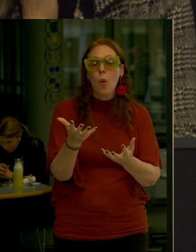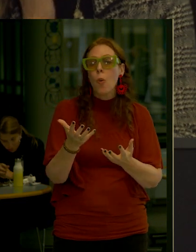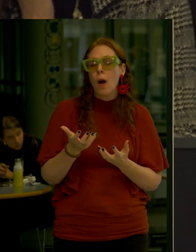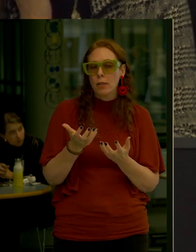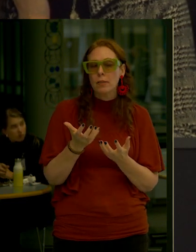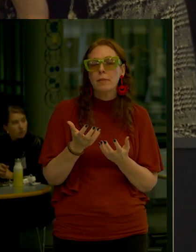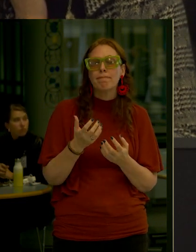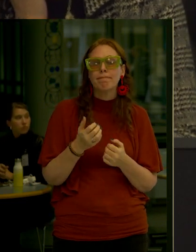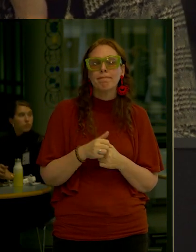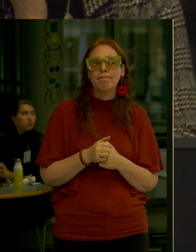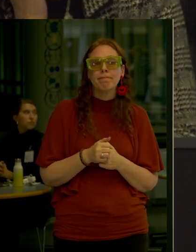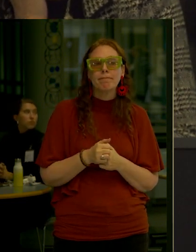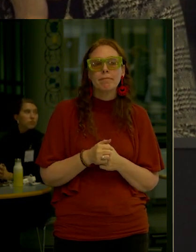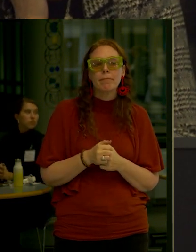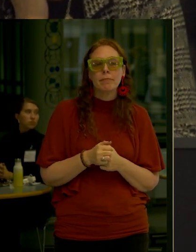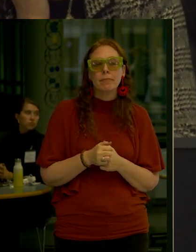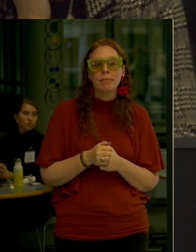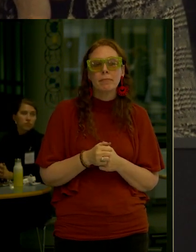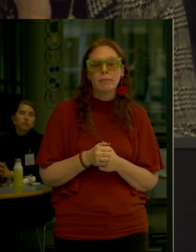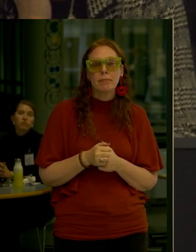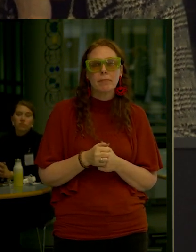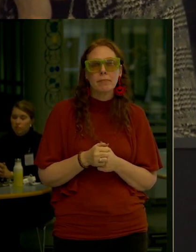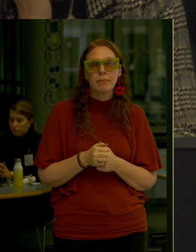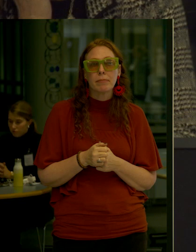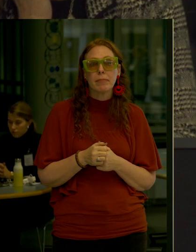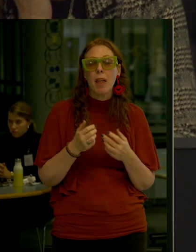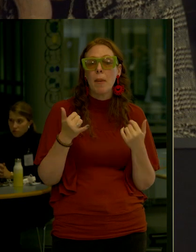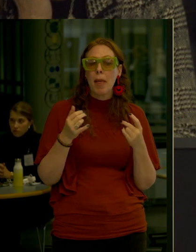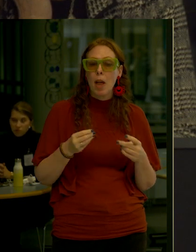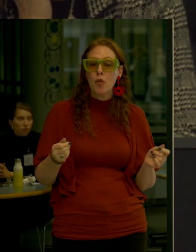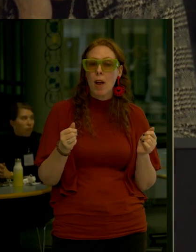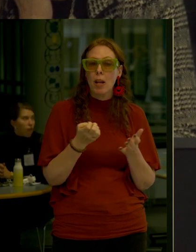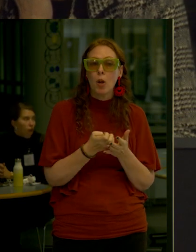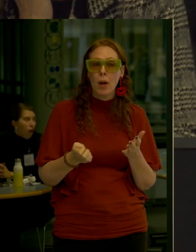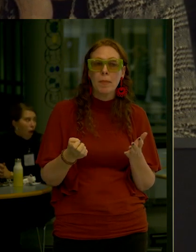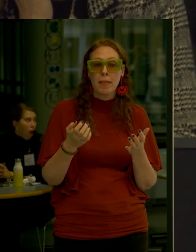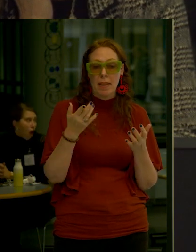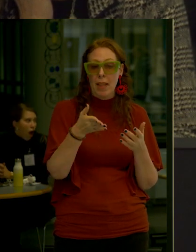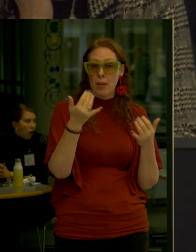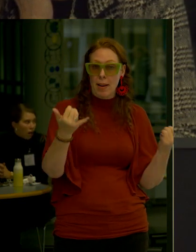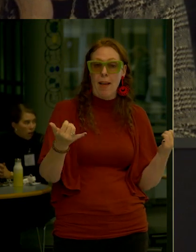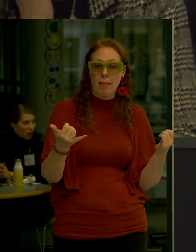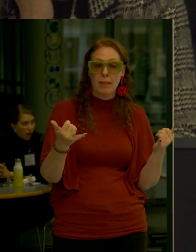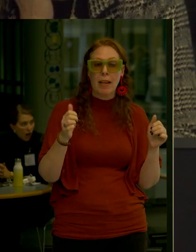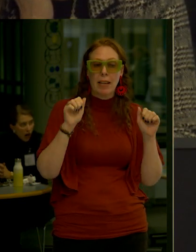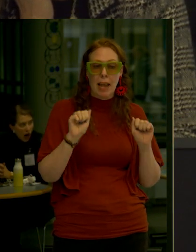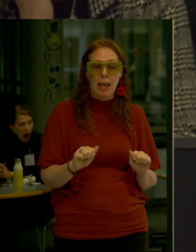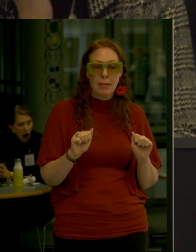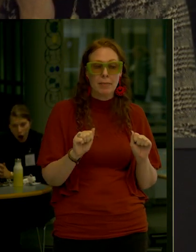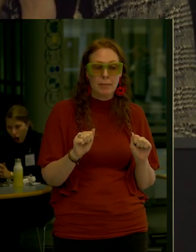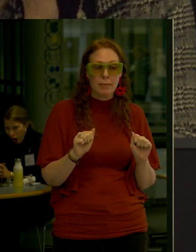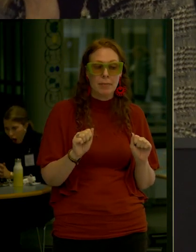make sure That the playground equipment there That's there now Can be